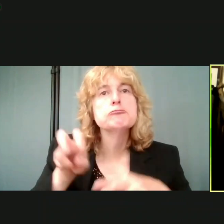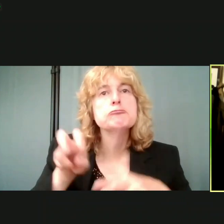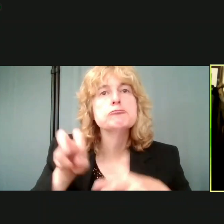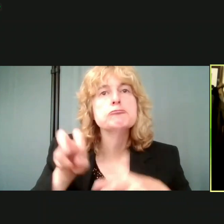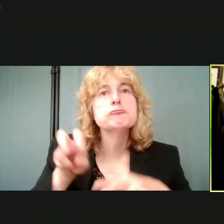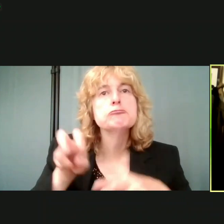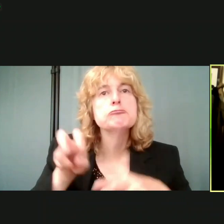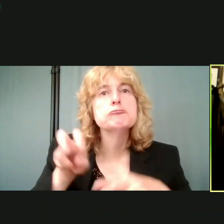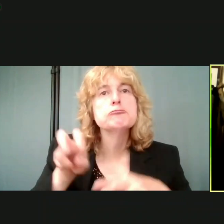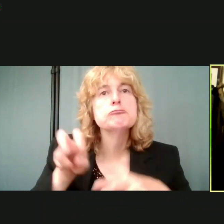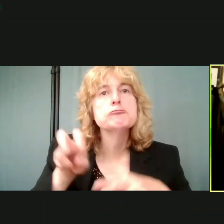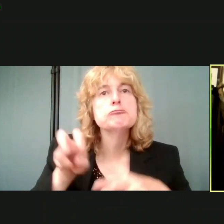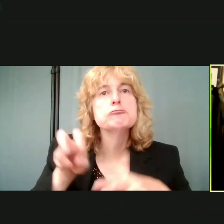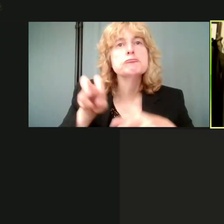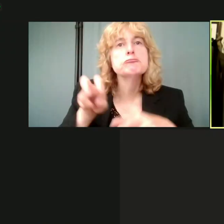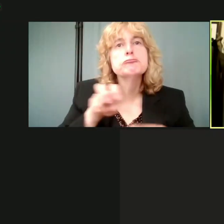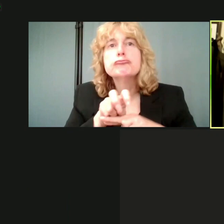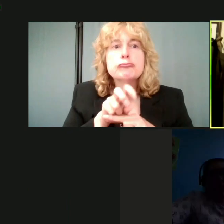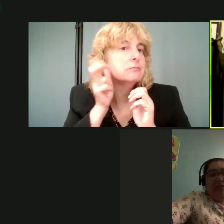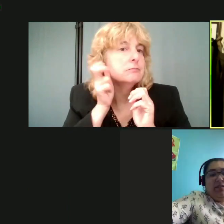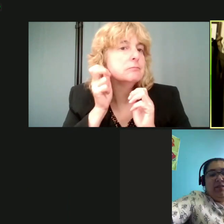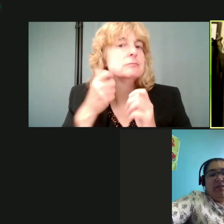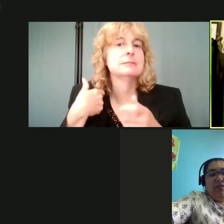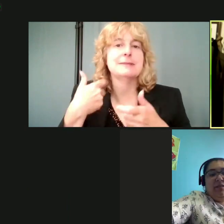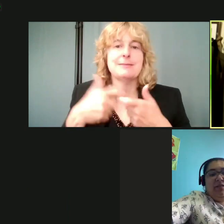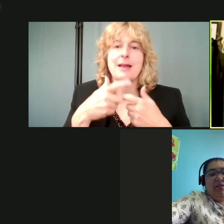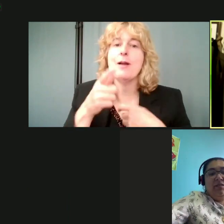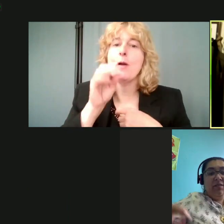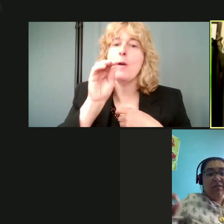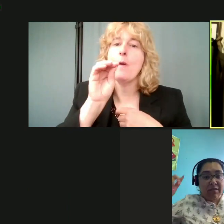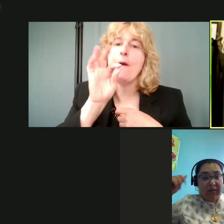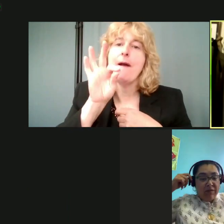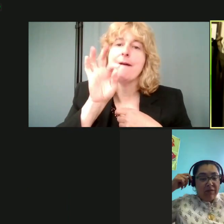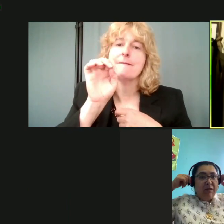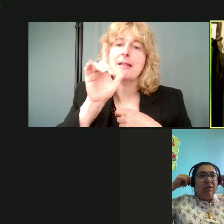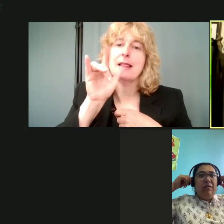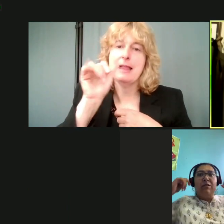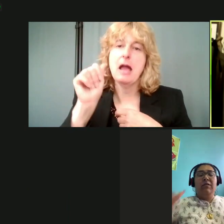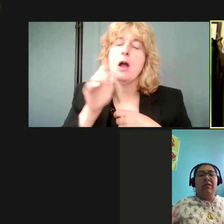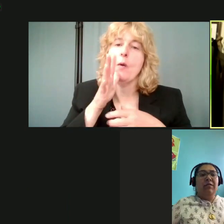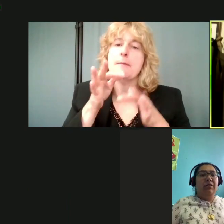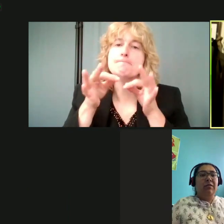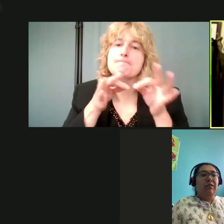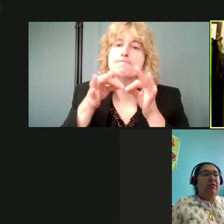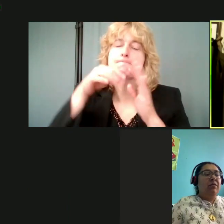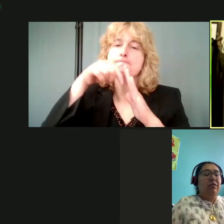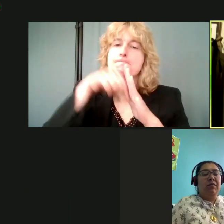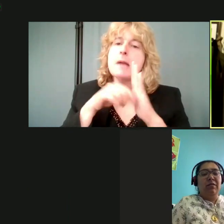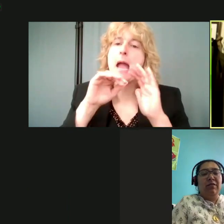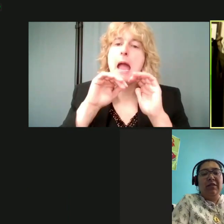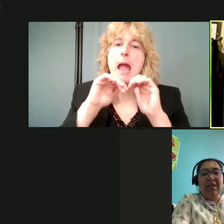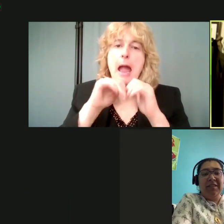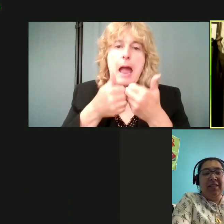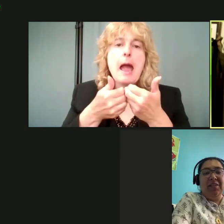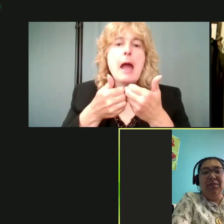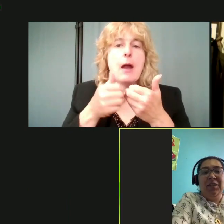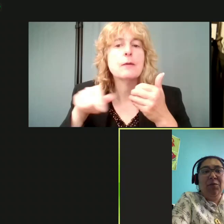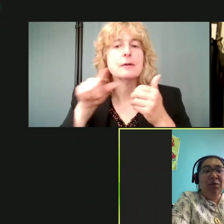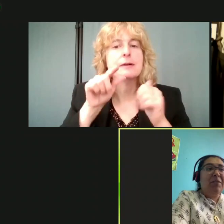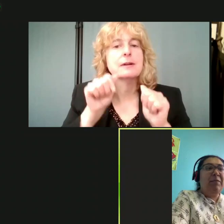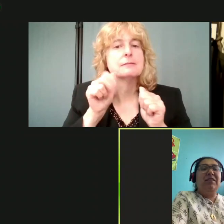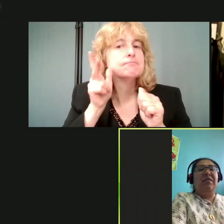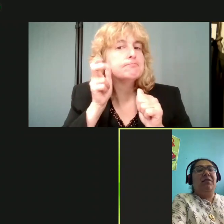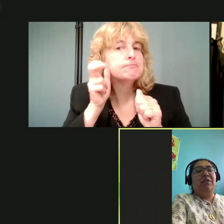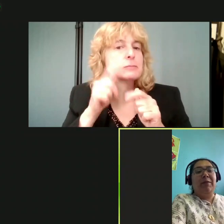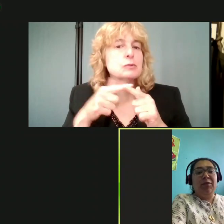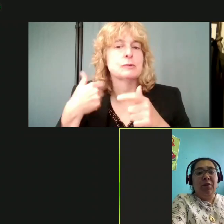again today. Can you please give us the details on how to listen to Spanish interpretation? Yes, thank you. If